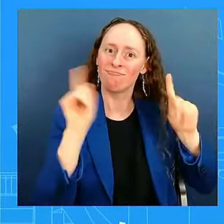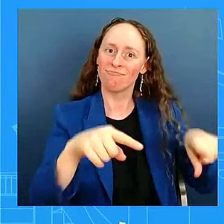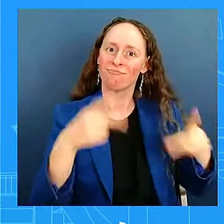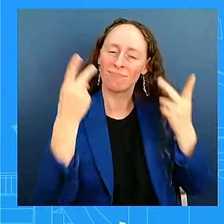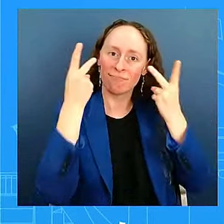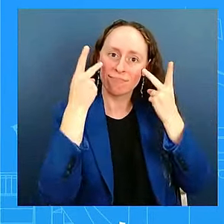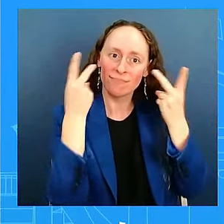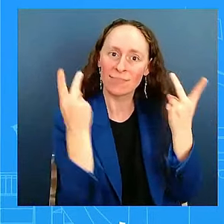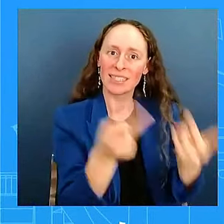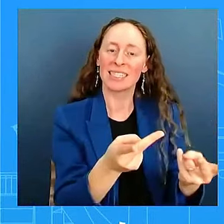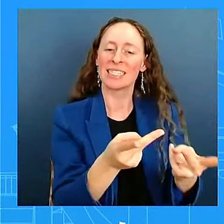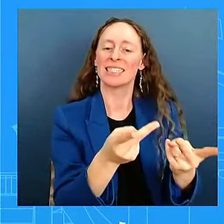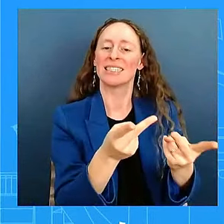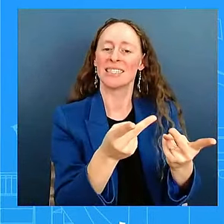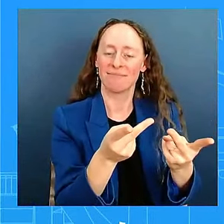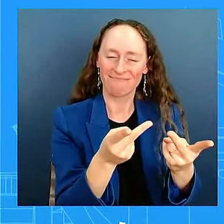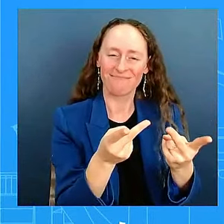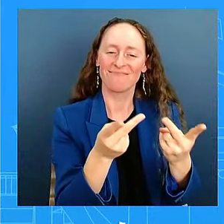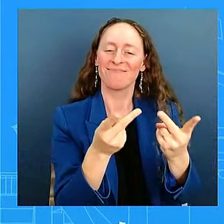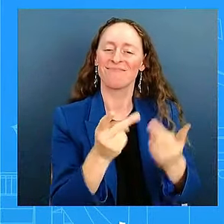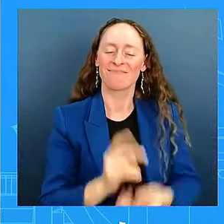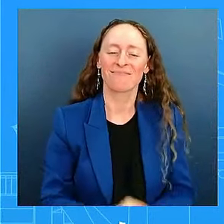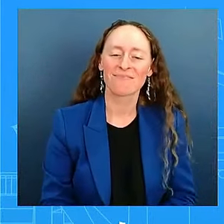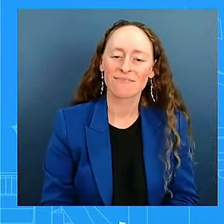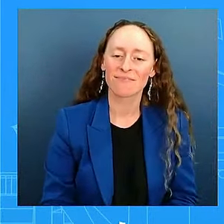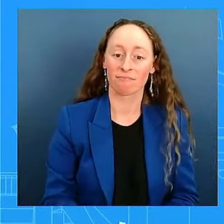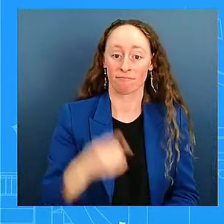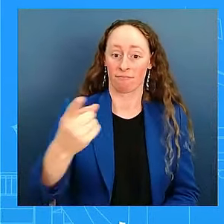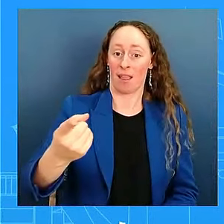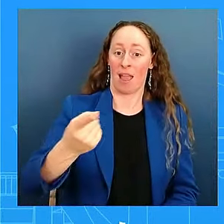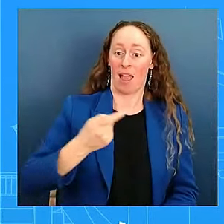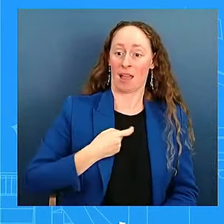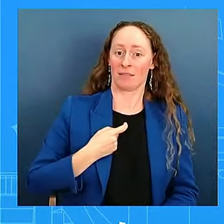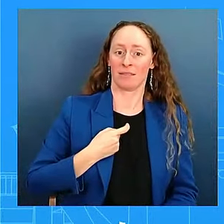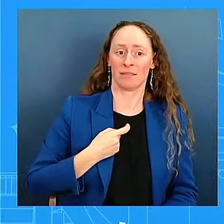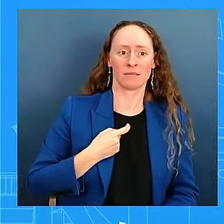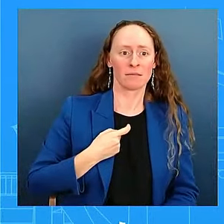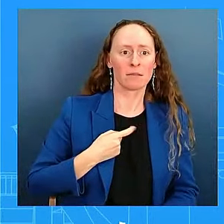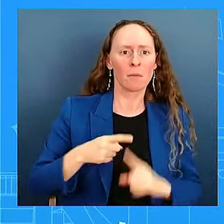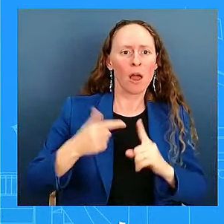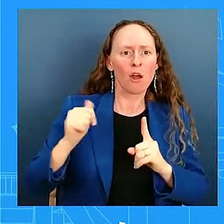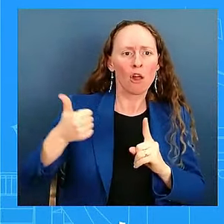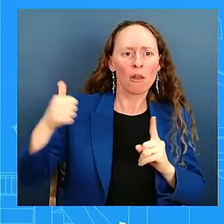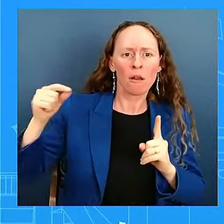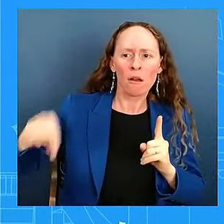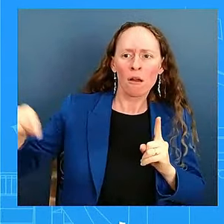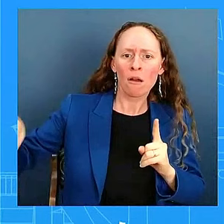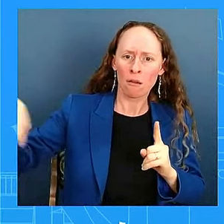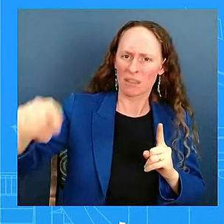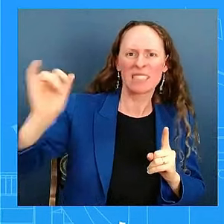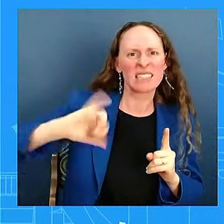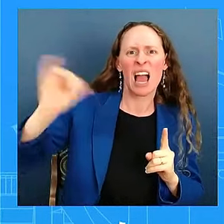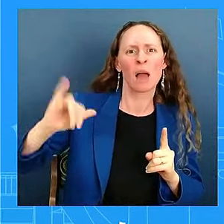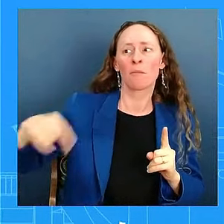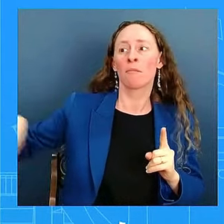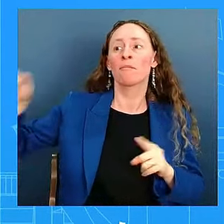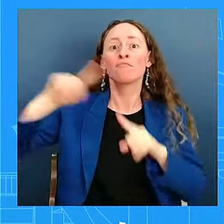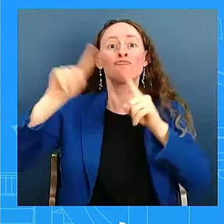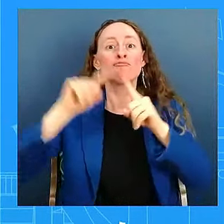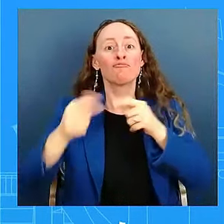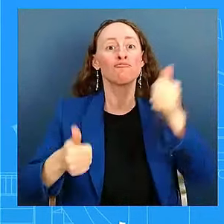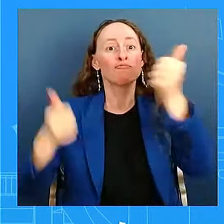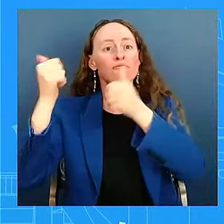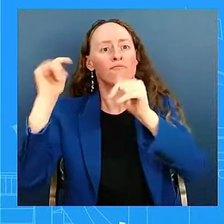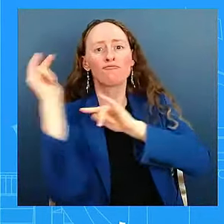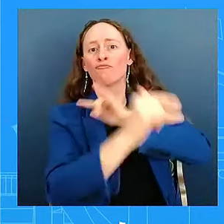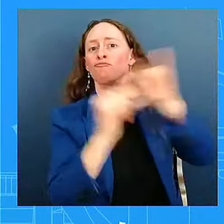you just mentioned, too, in your question, that other officials have gone to other countries in the continent, right? And so, if anything, you have